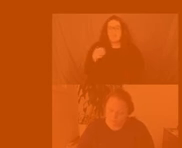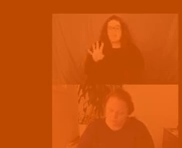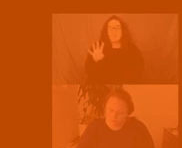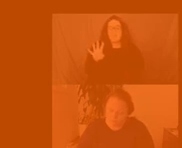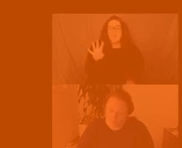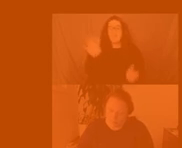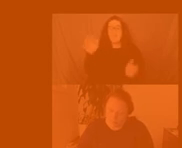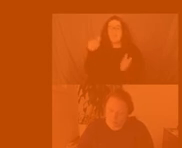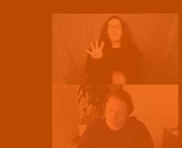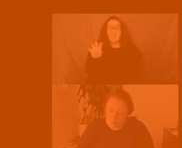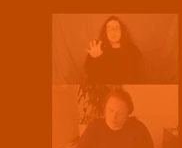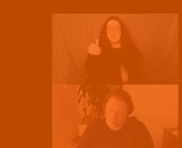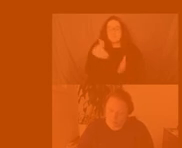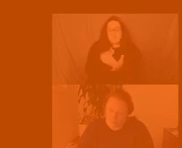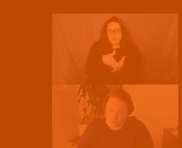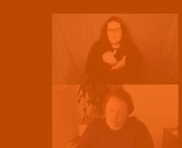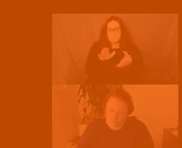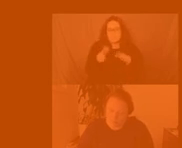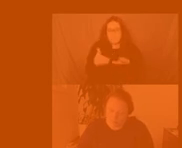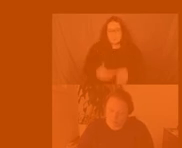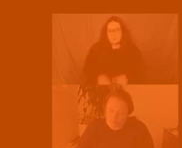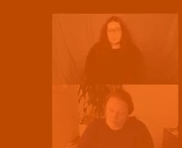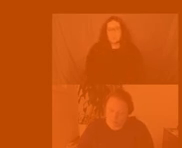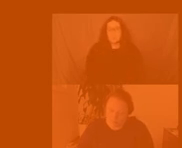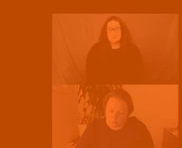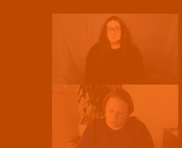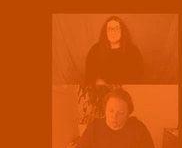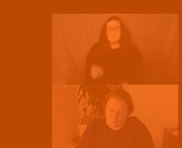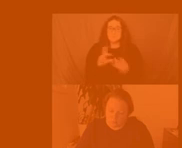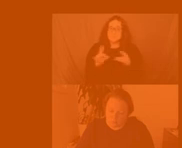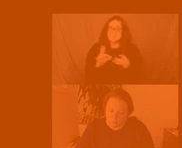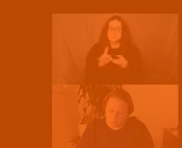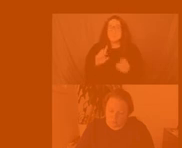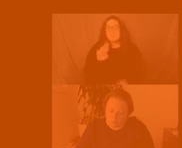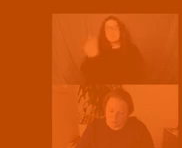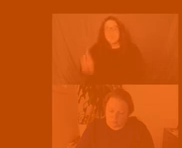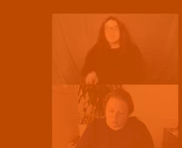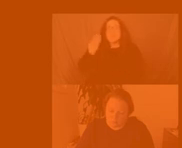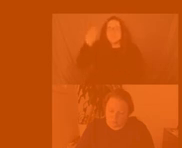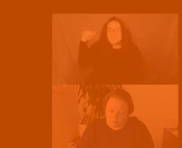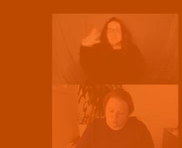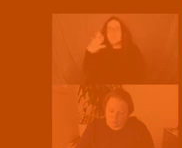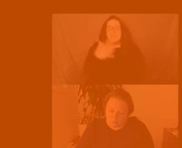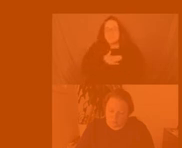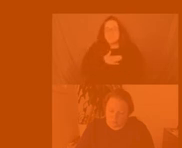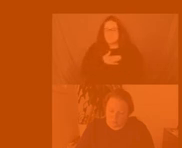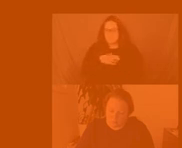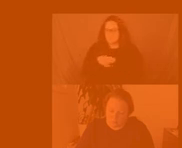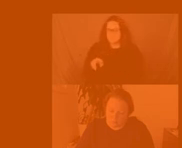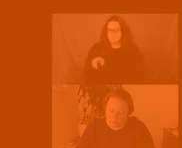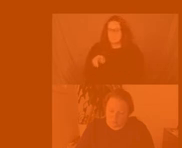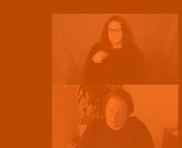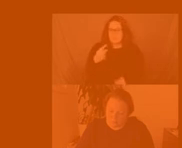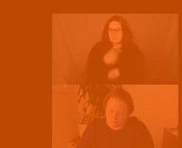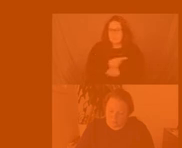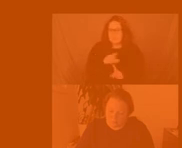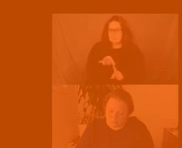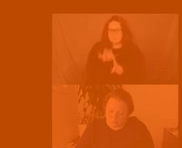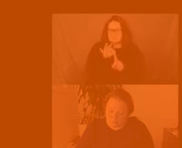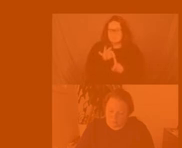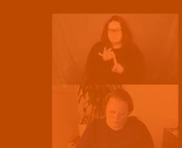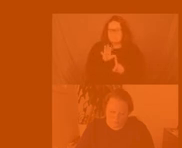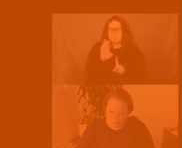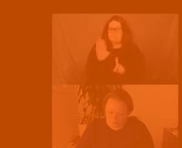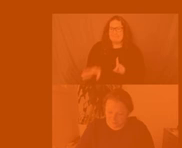little um bit um first of all she talks about it being sunny in rochester and those of us in rochester know that that's an anomaly um but she also